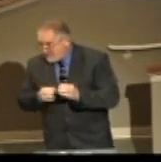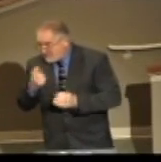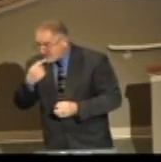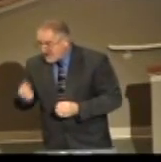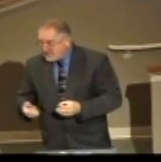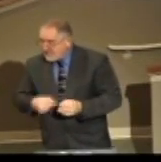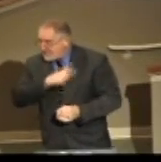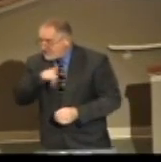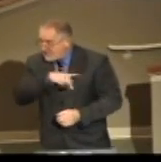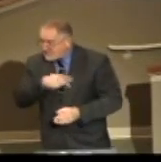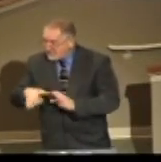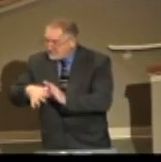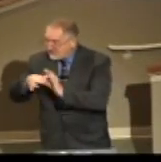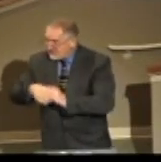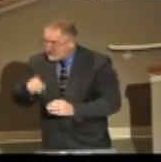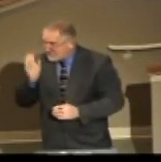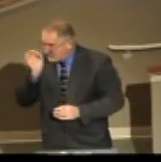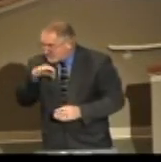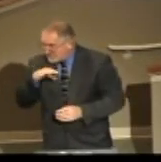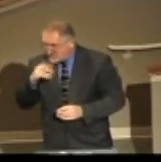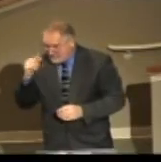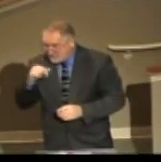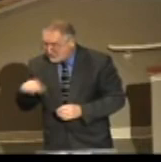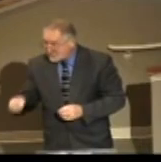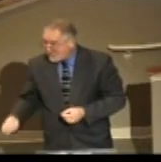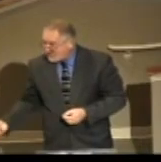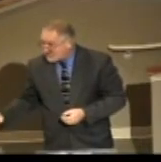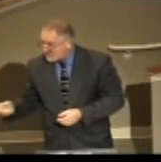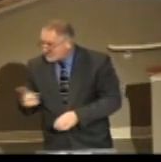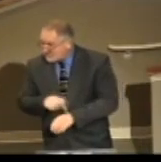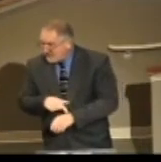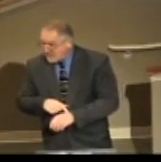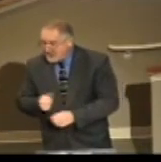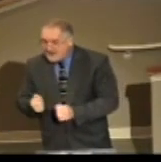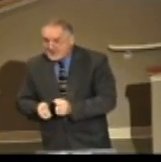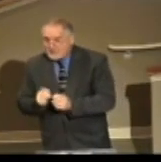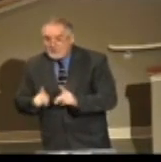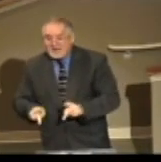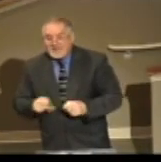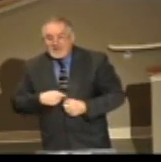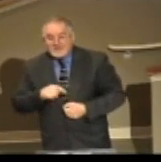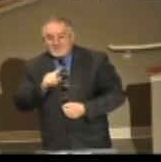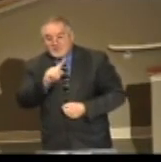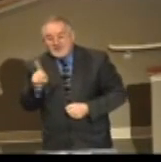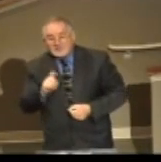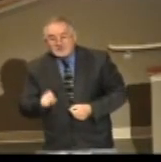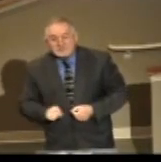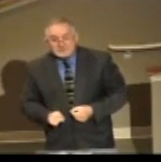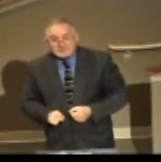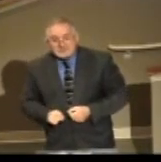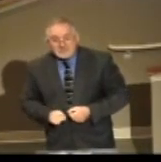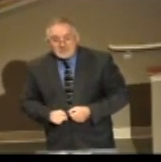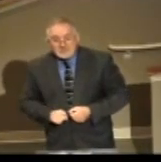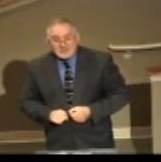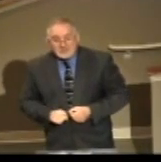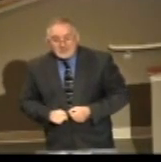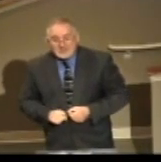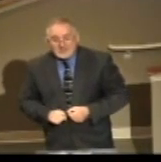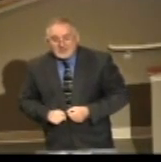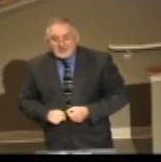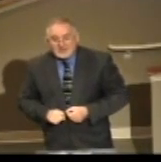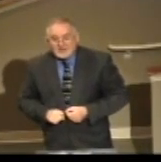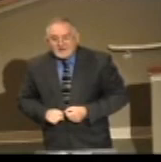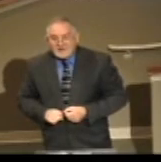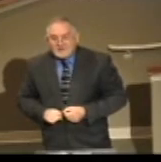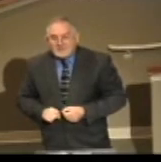and never rose again. It's foolish for you to waste your time. He said, anybody have a question you want to ask? About 30